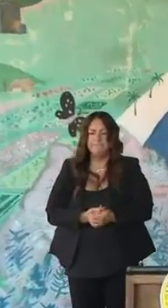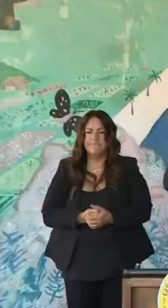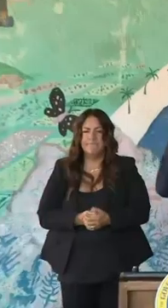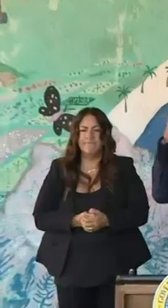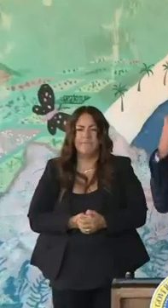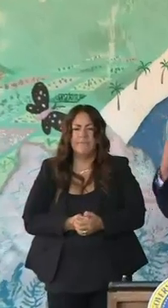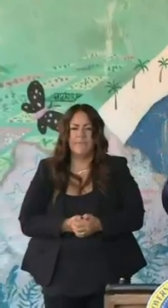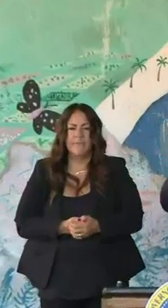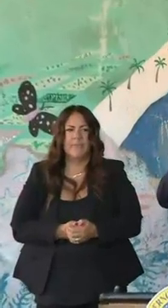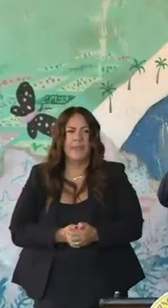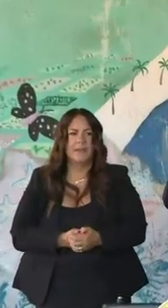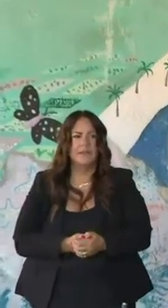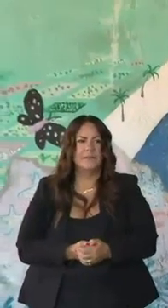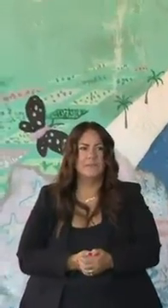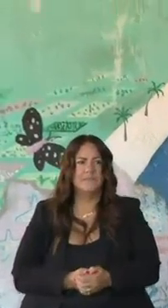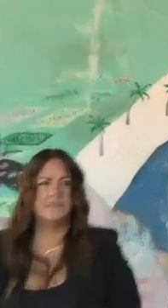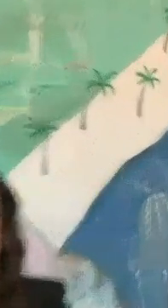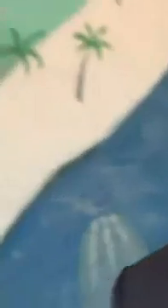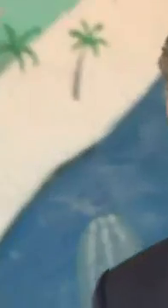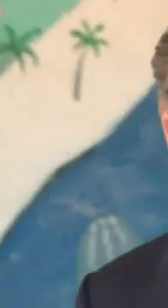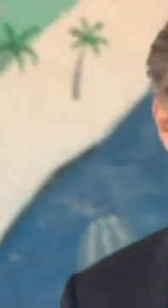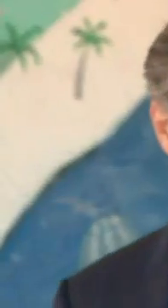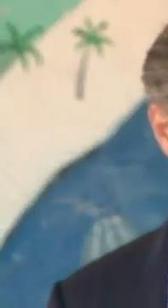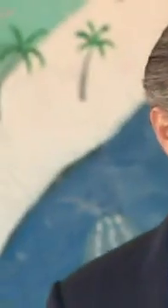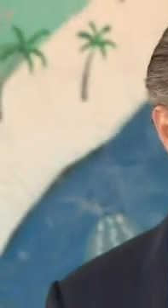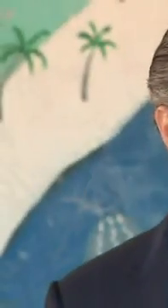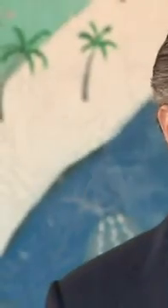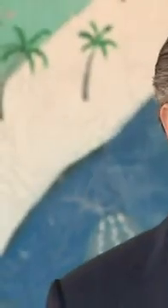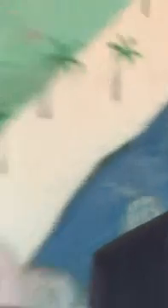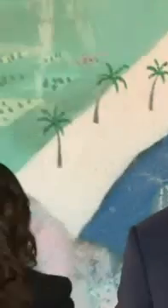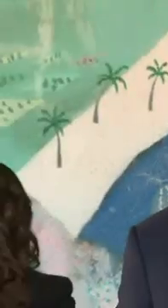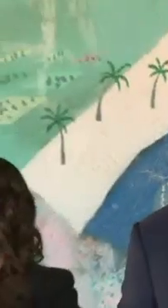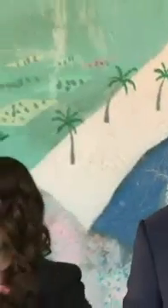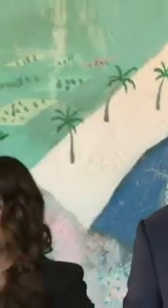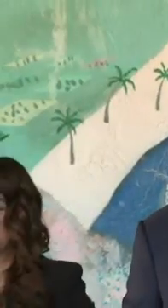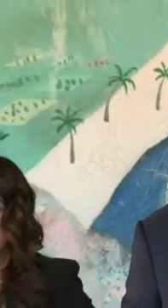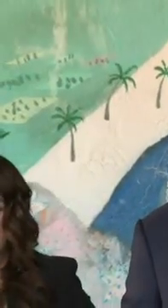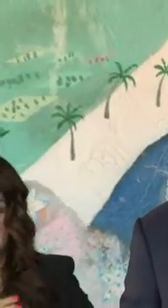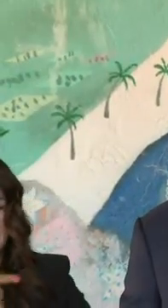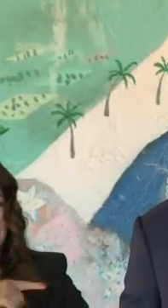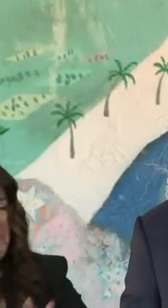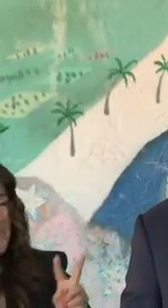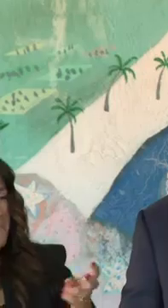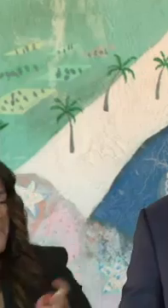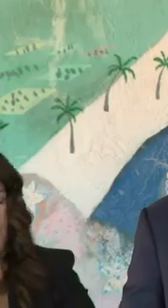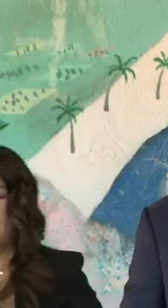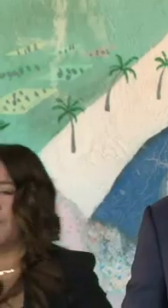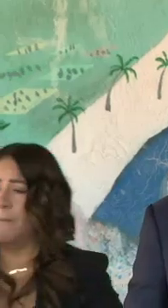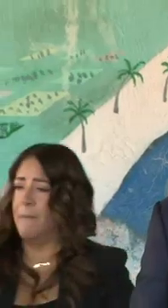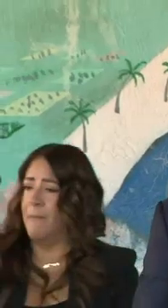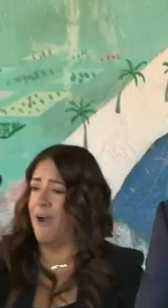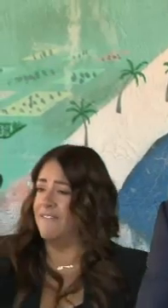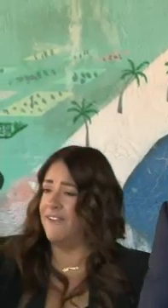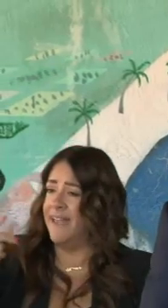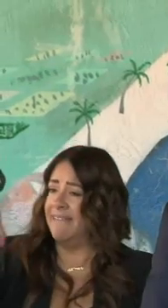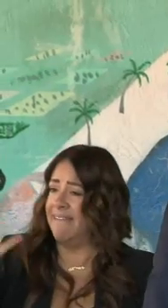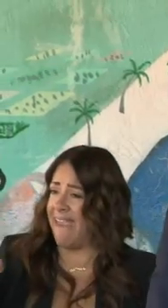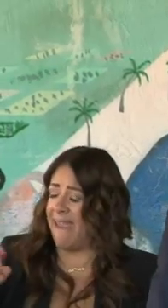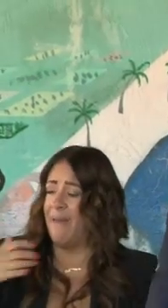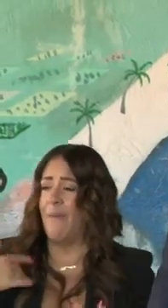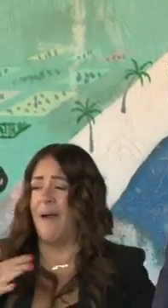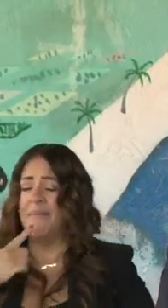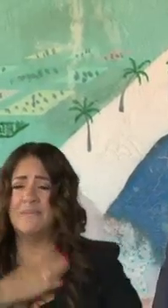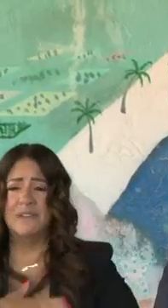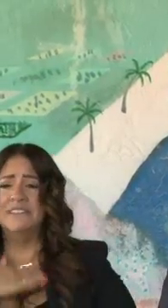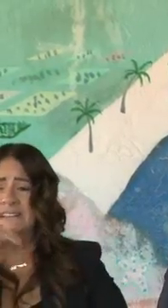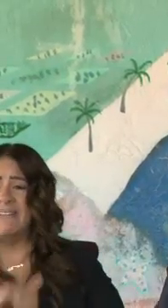Thank you, Congresswoman. Not many Congresswomen would quote Marvin Gaye. We appreciate it.